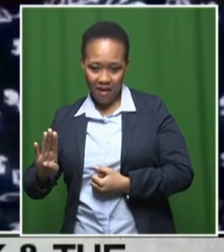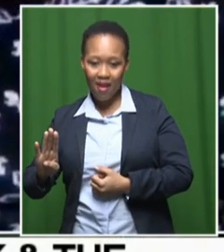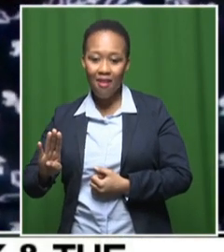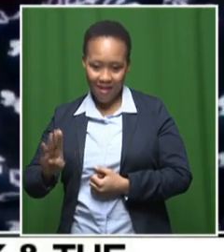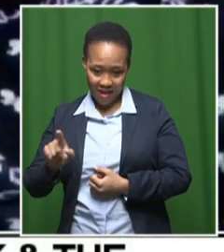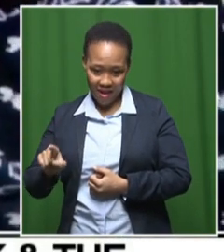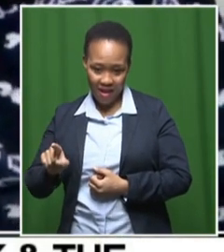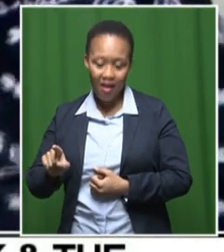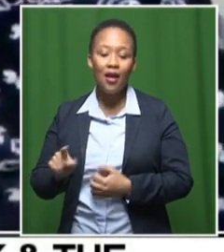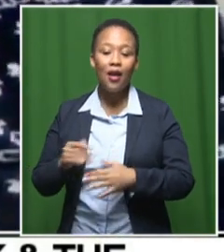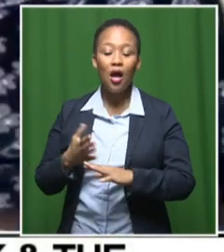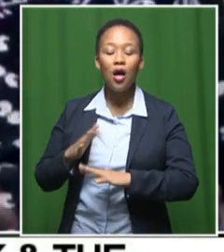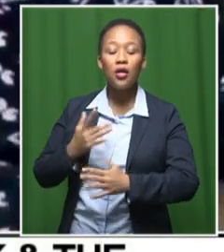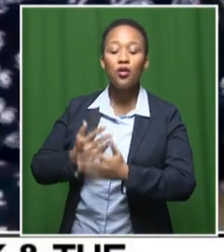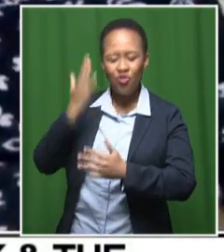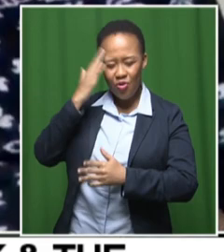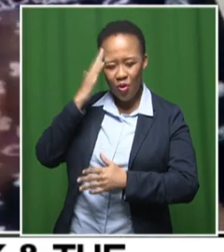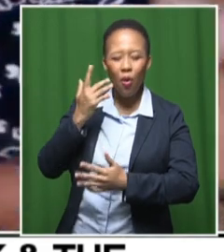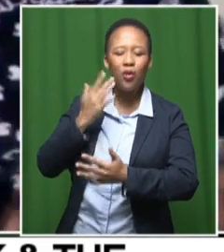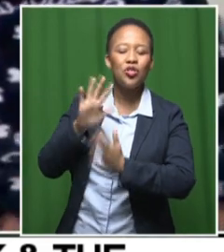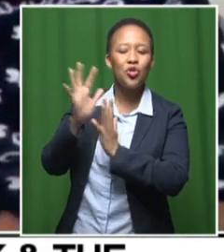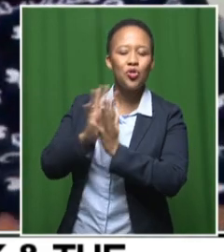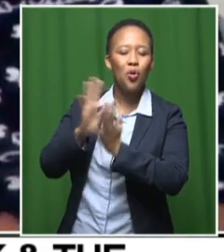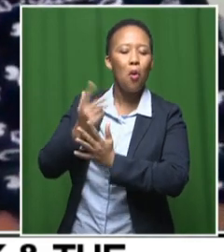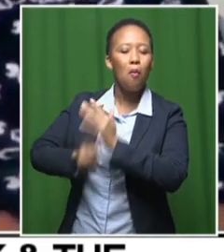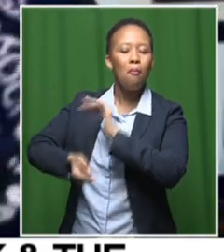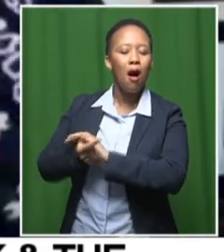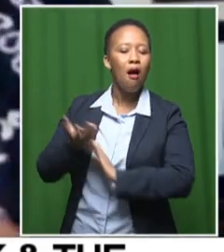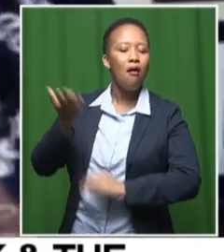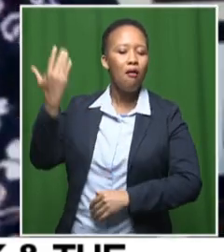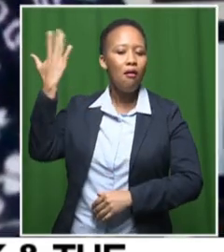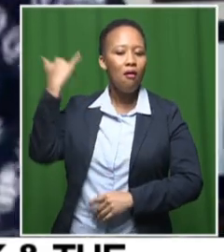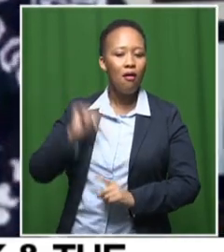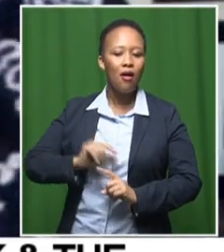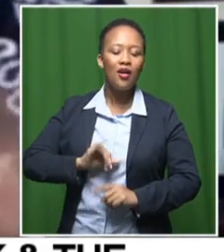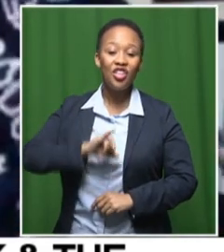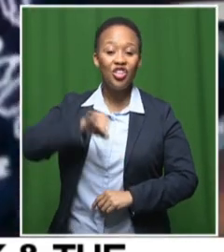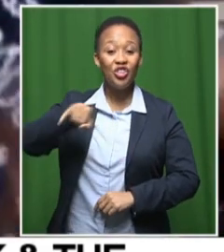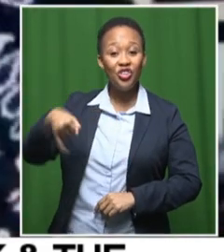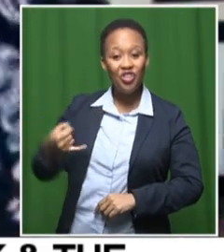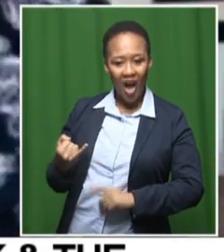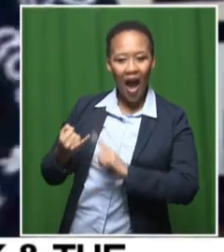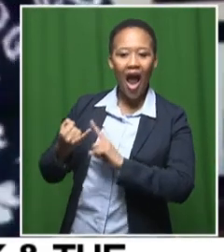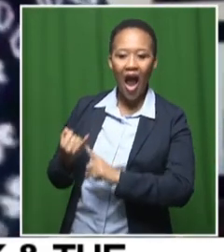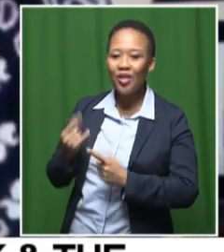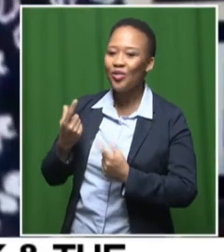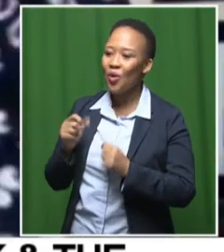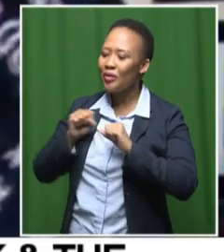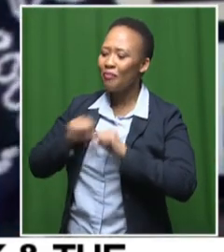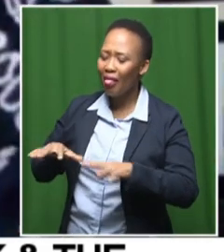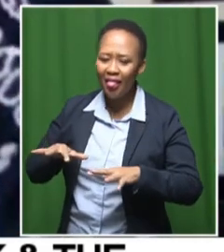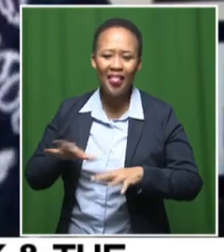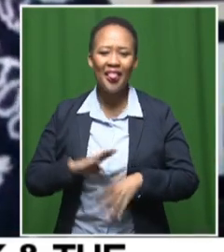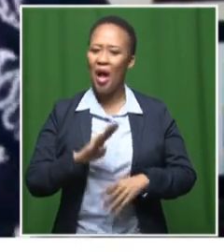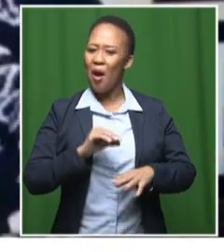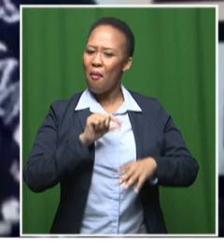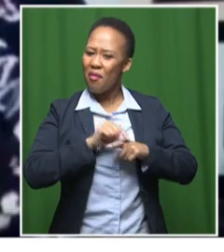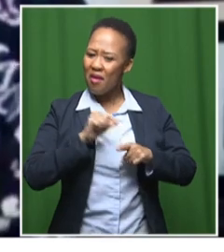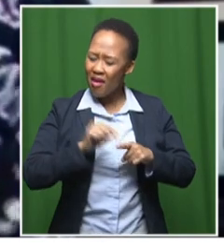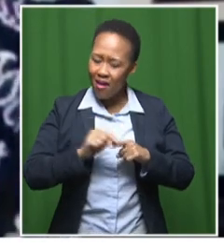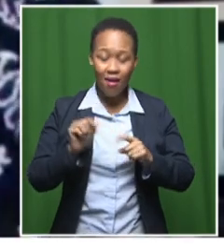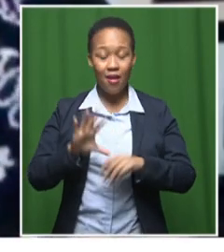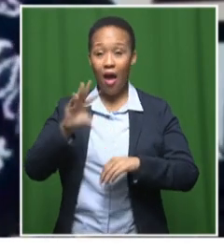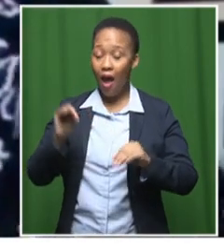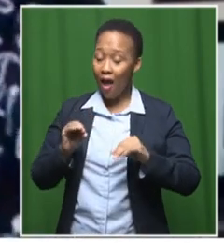Durban like over a decade ago. It's the classic story of Jack who stumbles upon some beans, plants them and ends up in a magical world